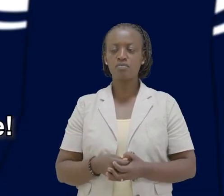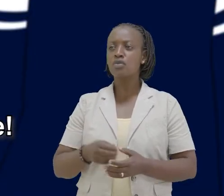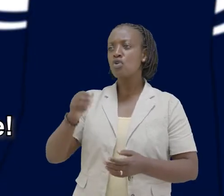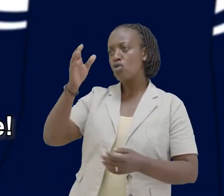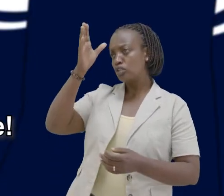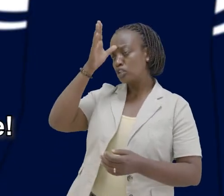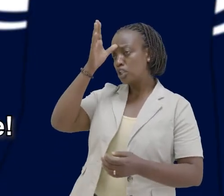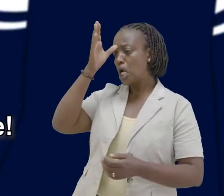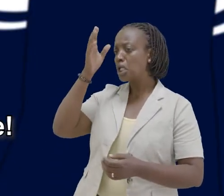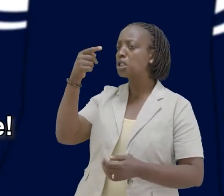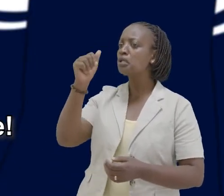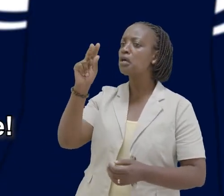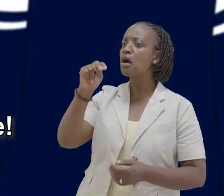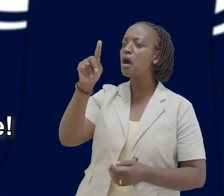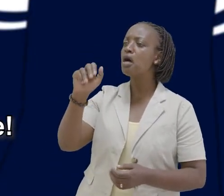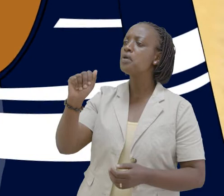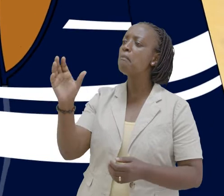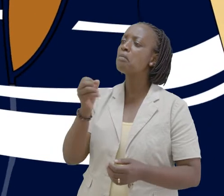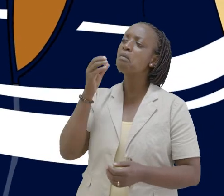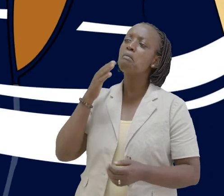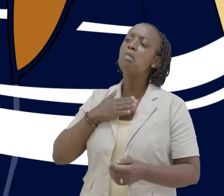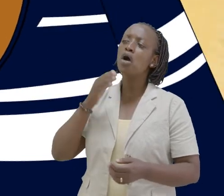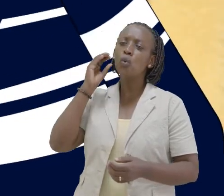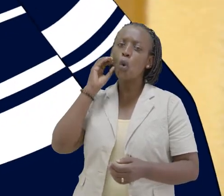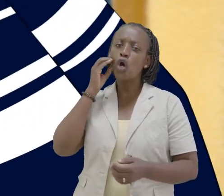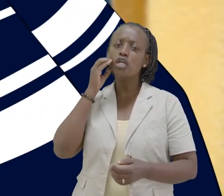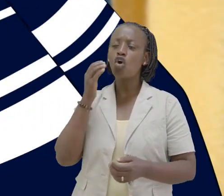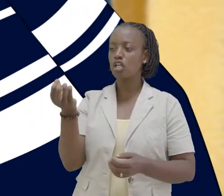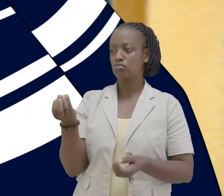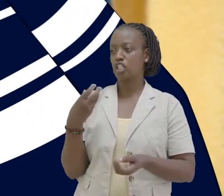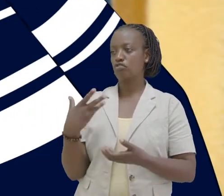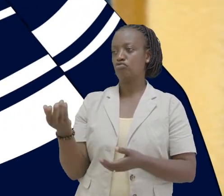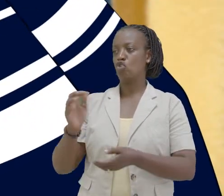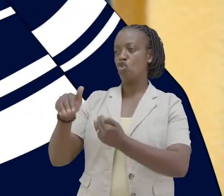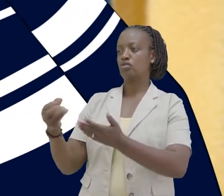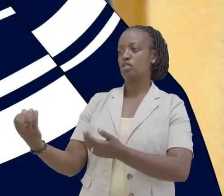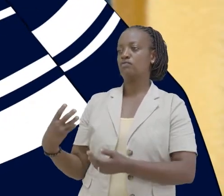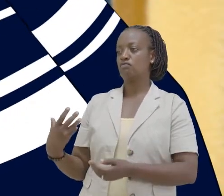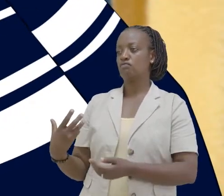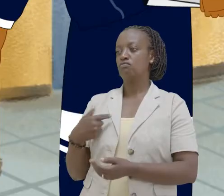Daddy, Ganza is taking my orange Oh, may I have that orange please?